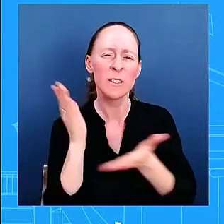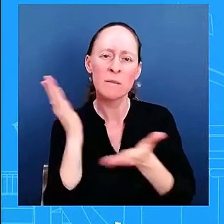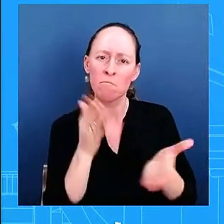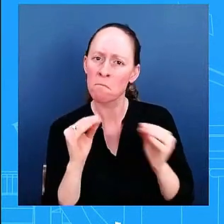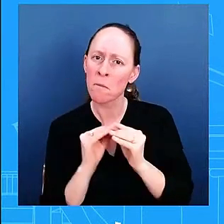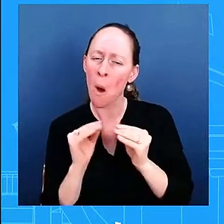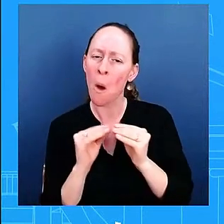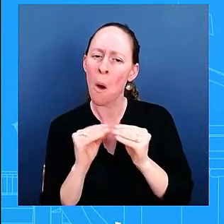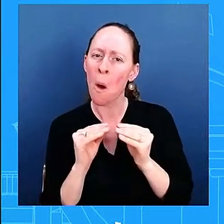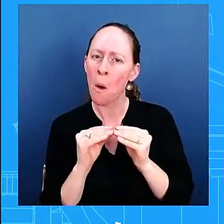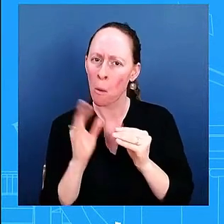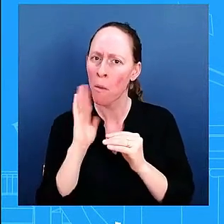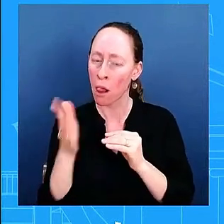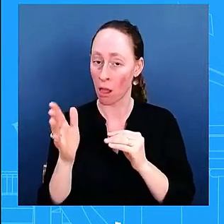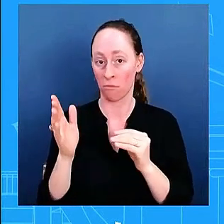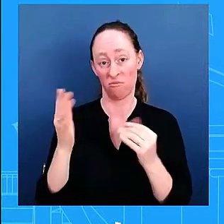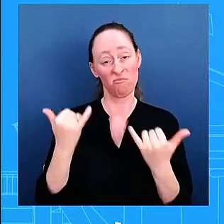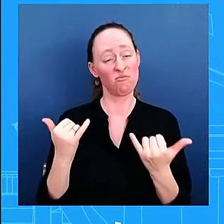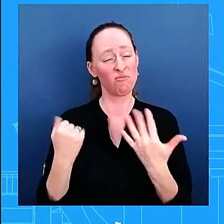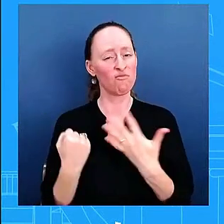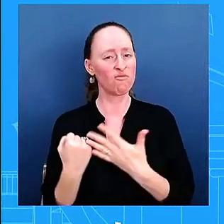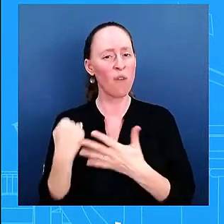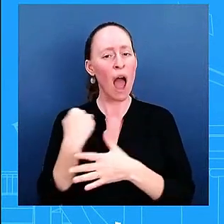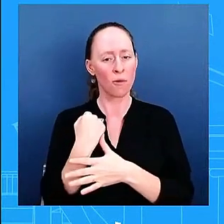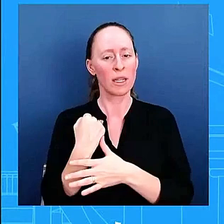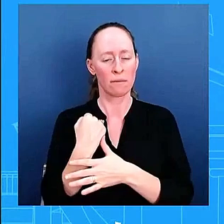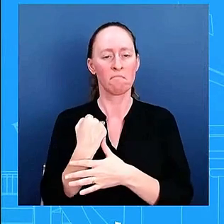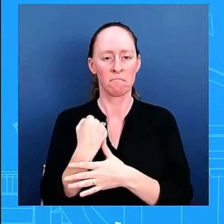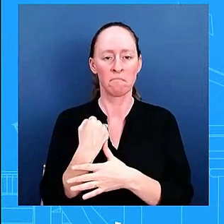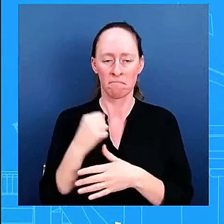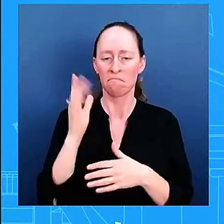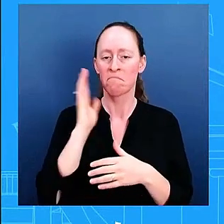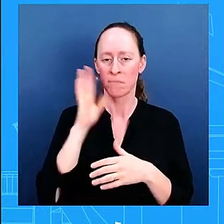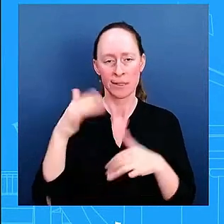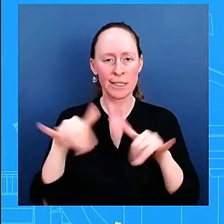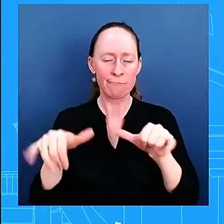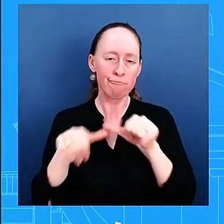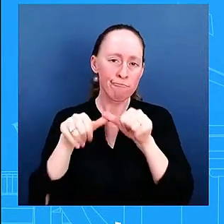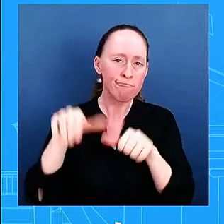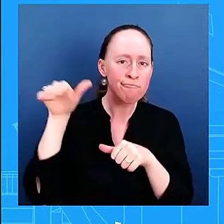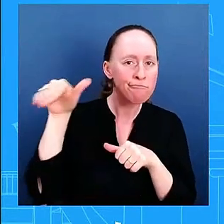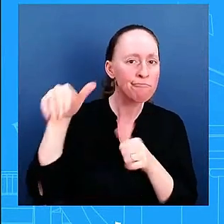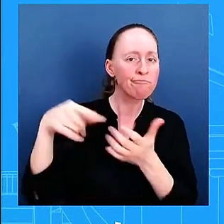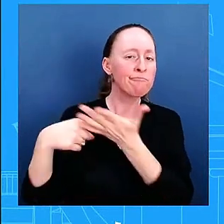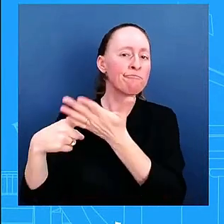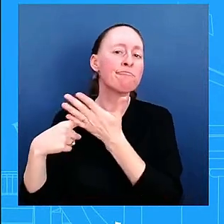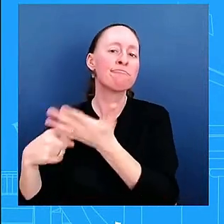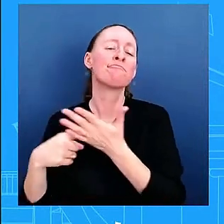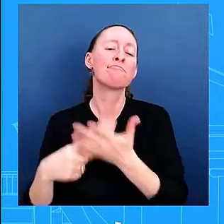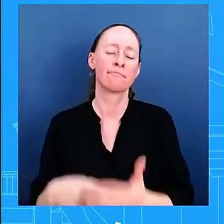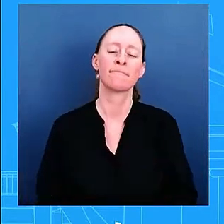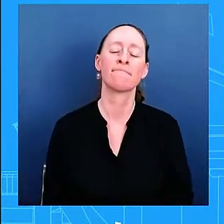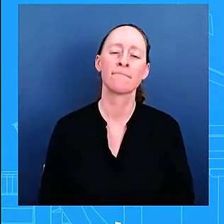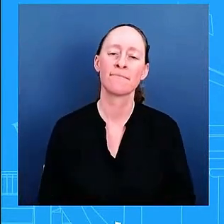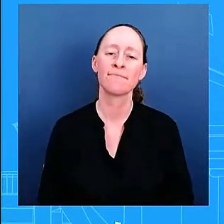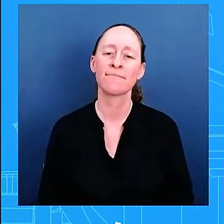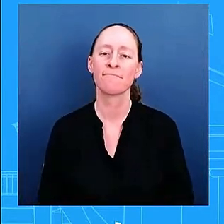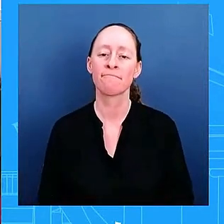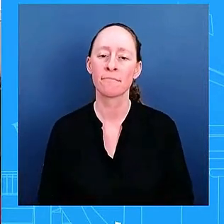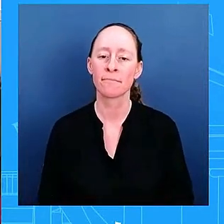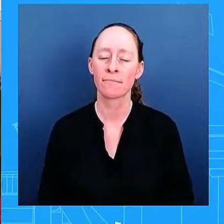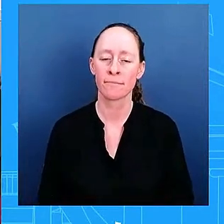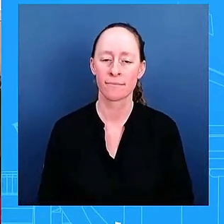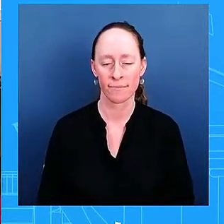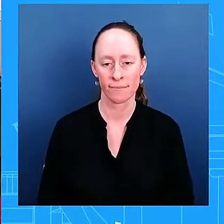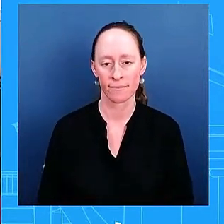part of his uh part of his uh part throughout the region as well okay jared the uh task force the house task force investigating uh